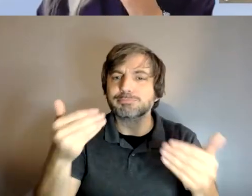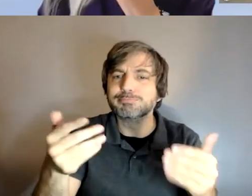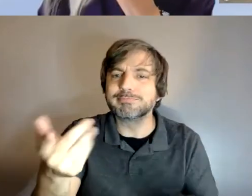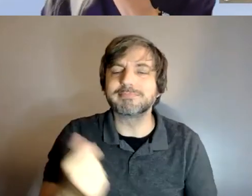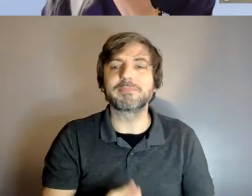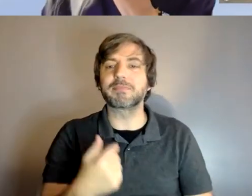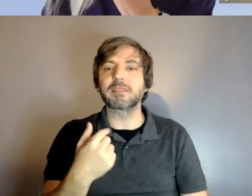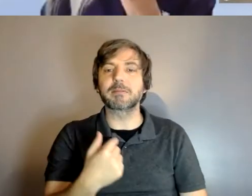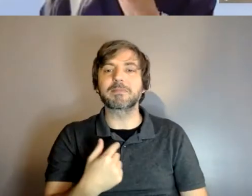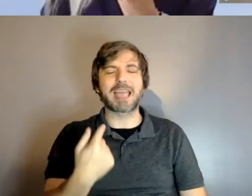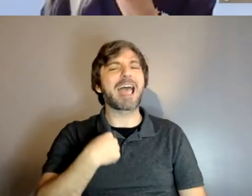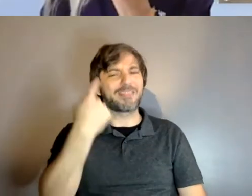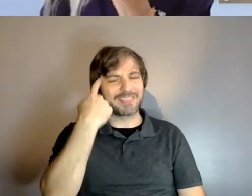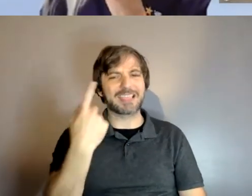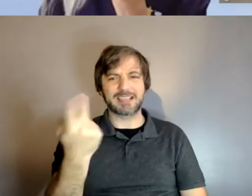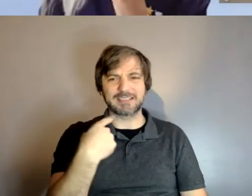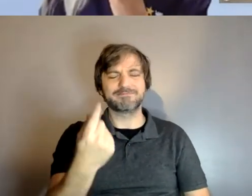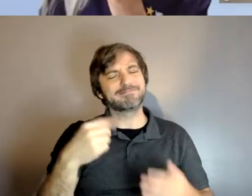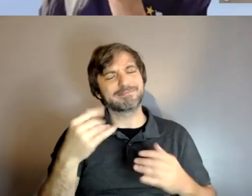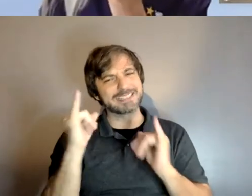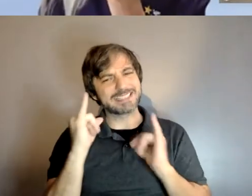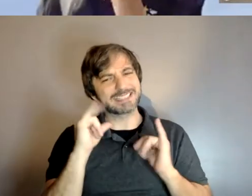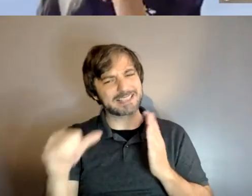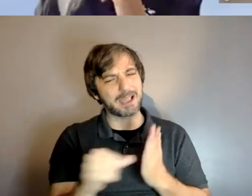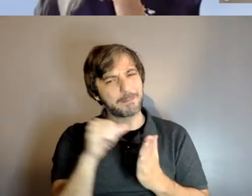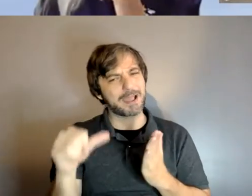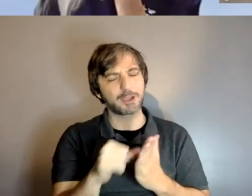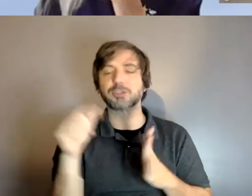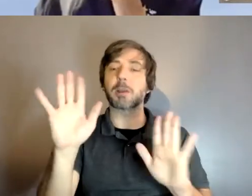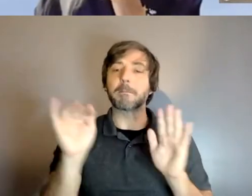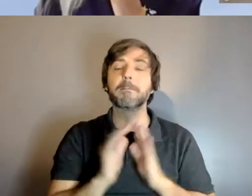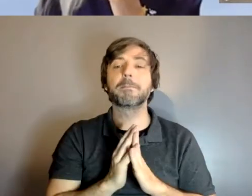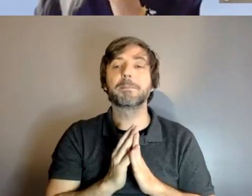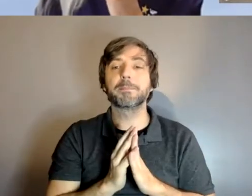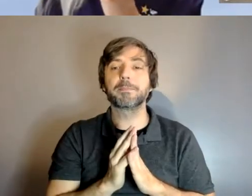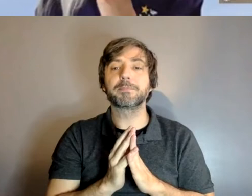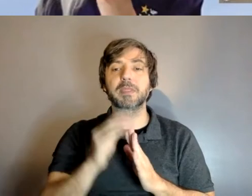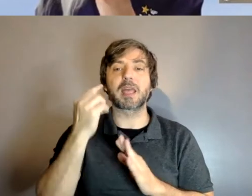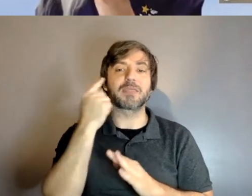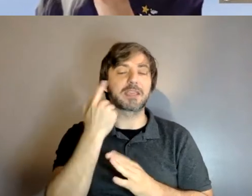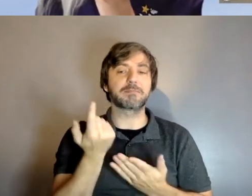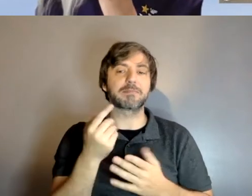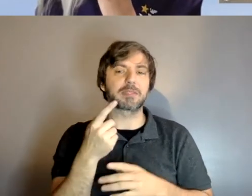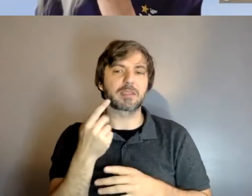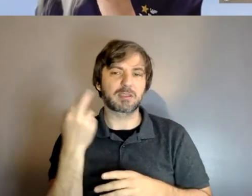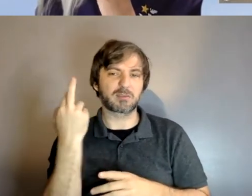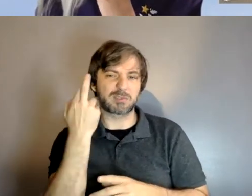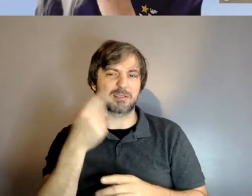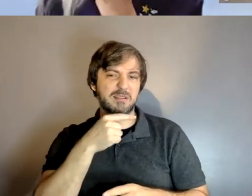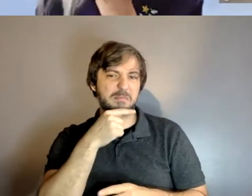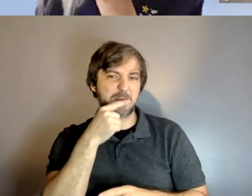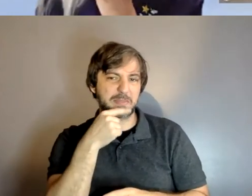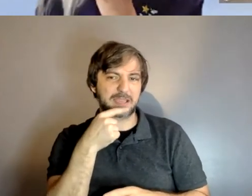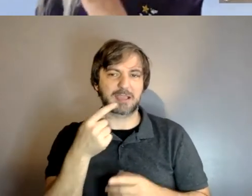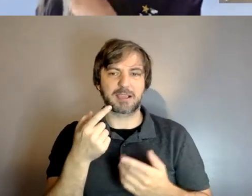think we might be on the same page about this but because there are like because the public oh so basically i'm summing up from what